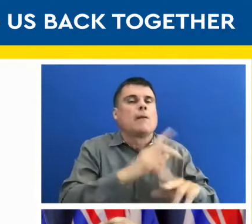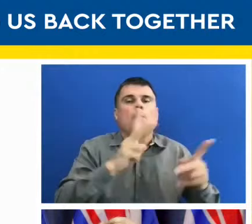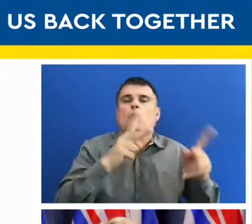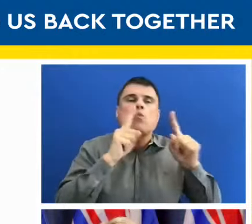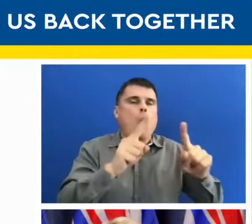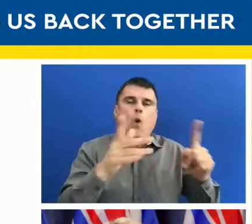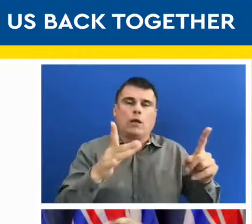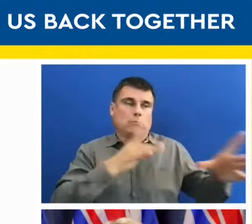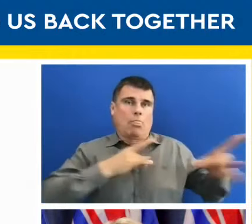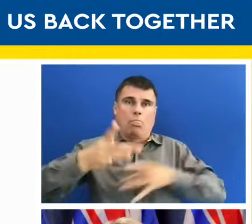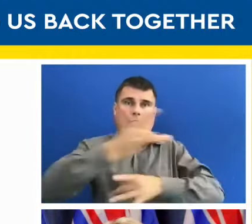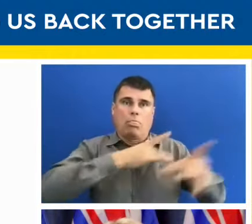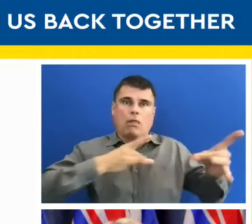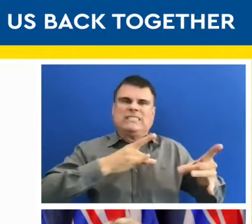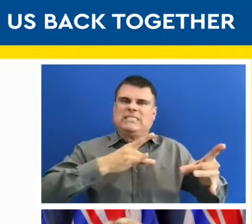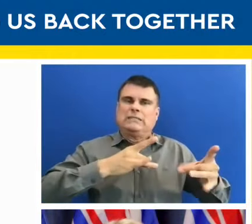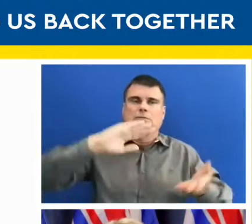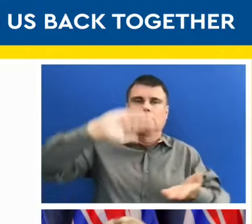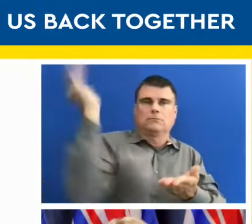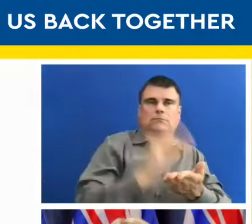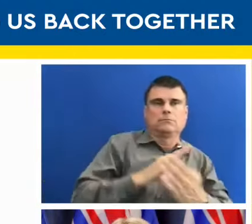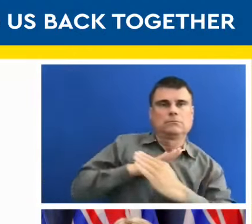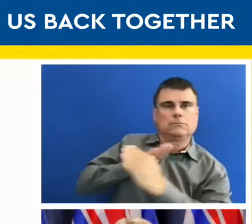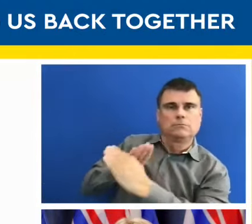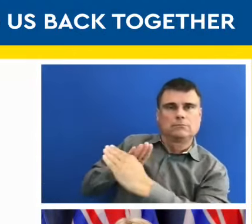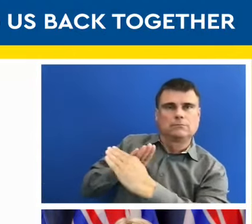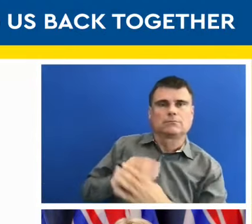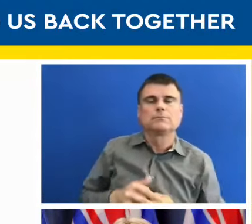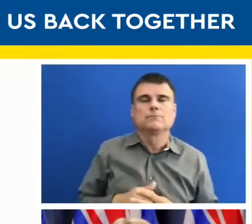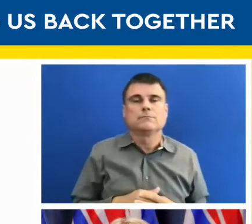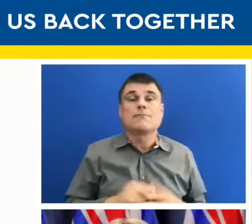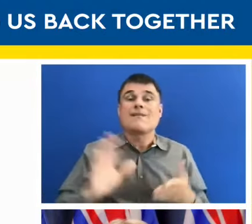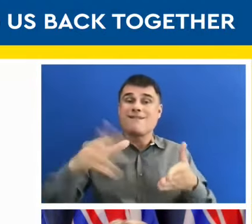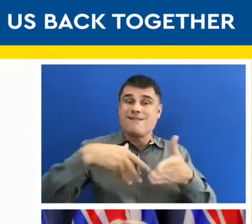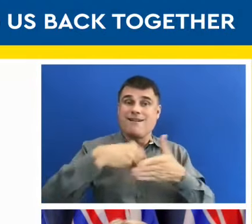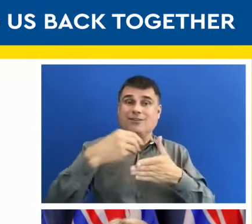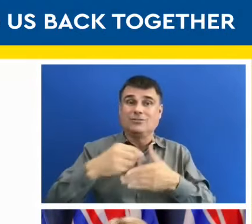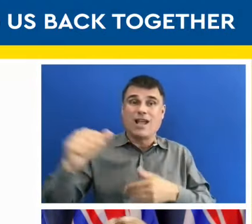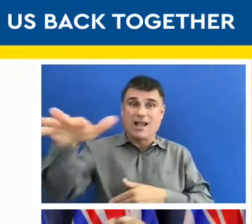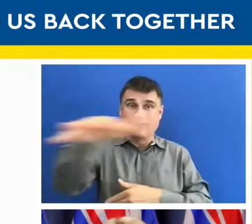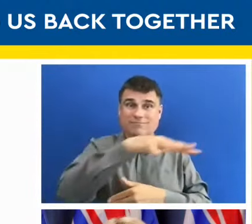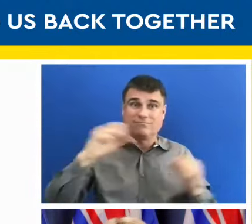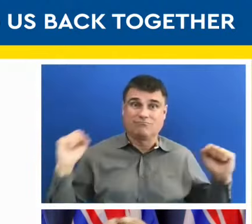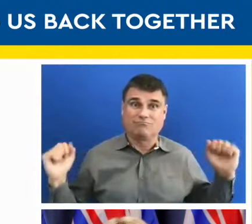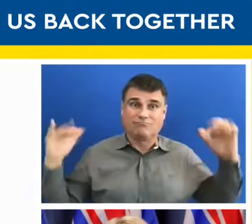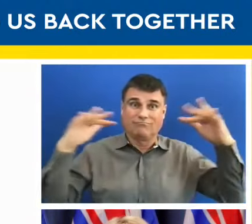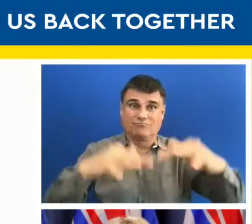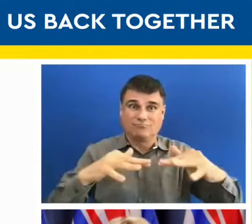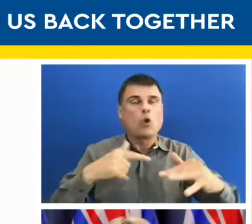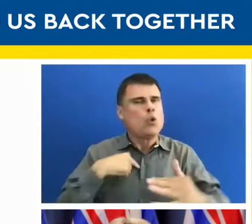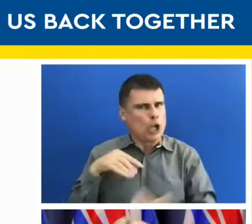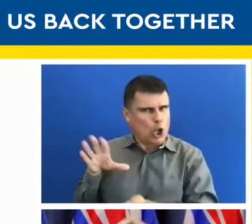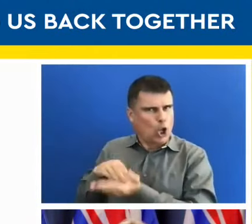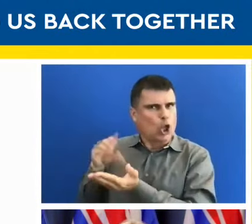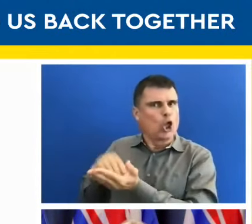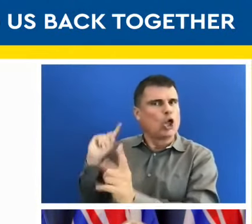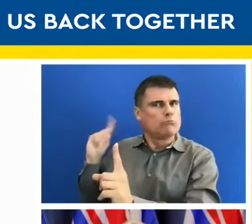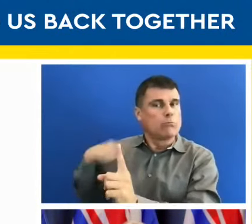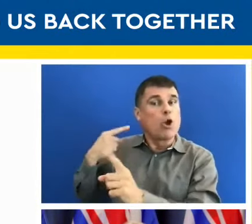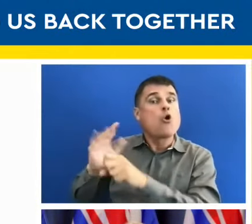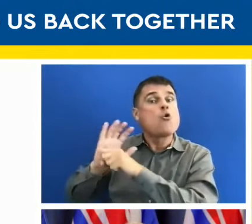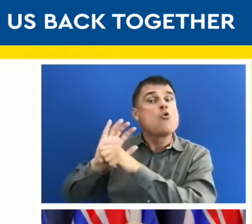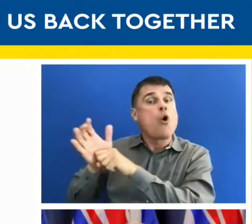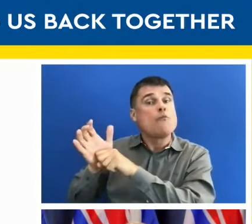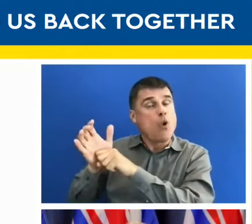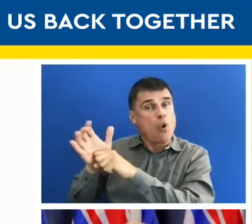For outdoor gatherings, again, we have learned a lot. This virus does not transmit as well outside, particularly in the